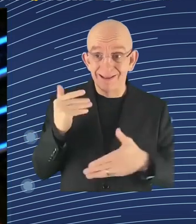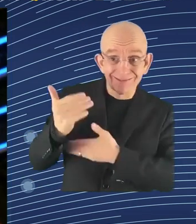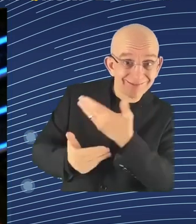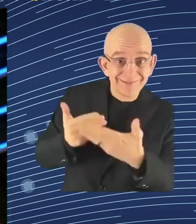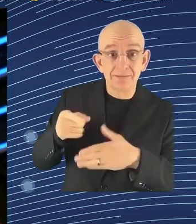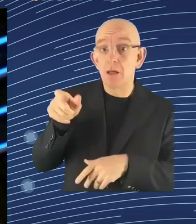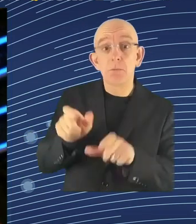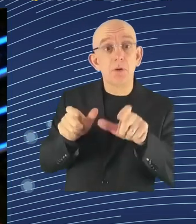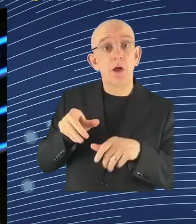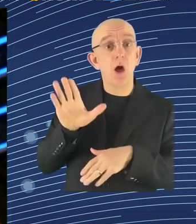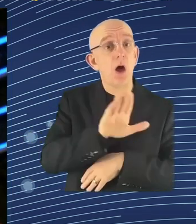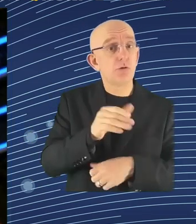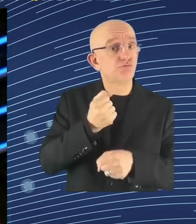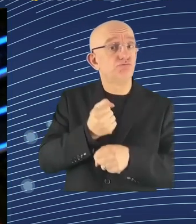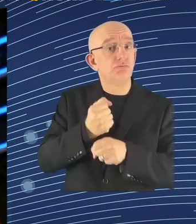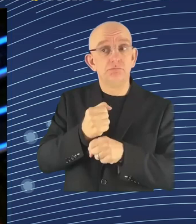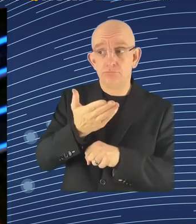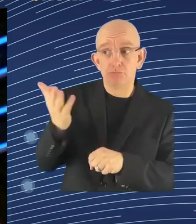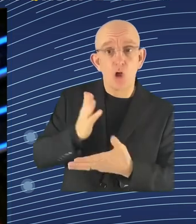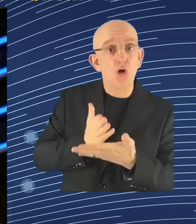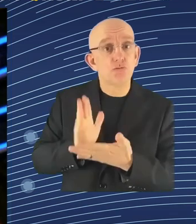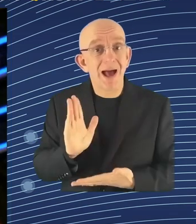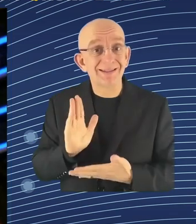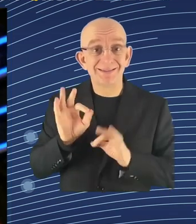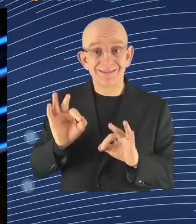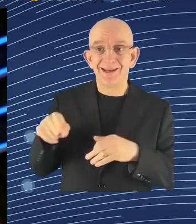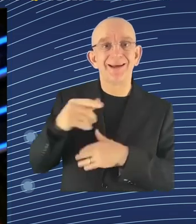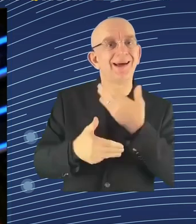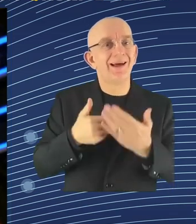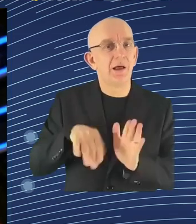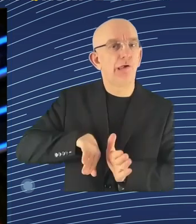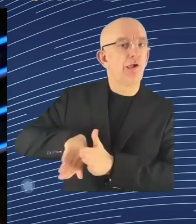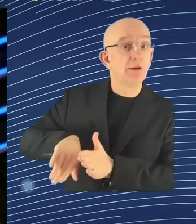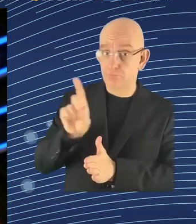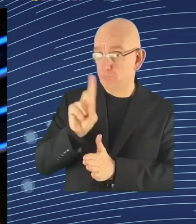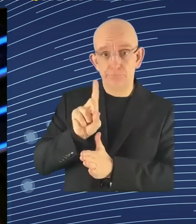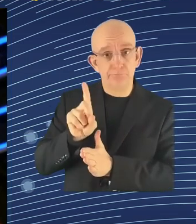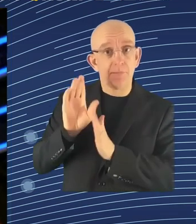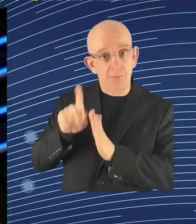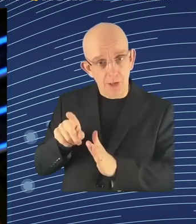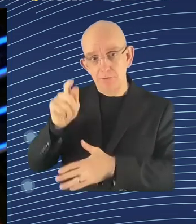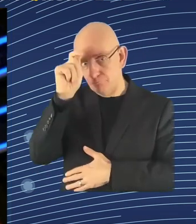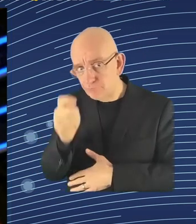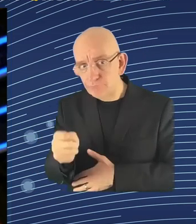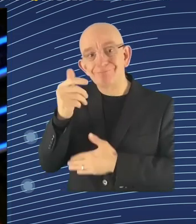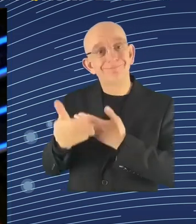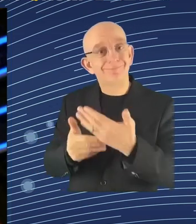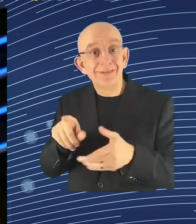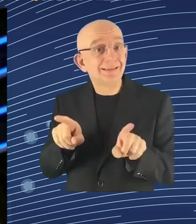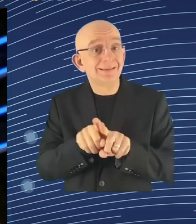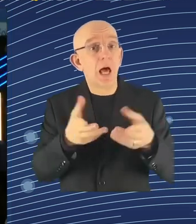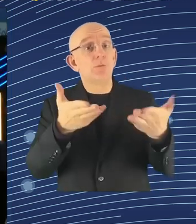Uber can also look at what you're listening to on your Spotify. If we would, you know, extrapolate that to the